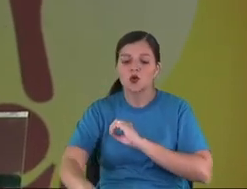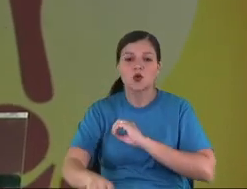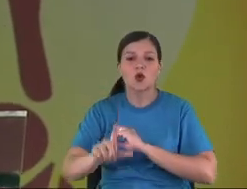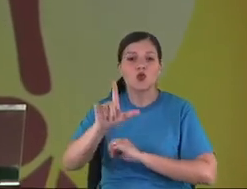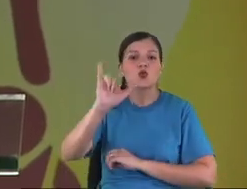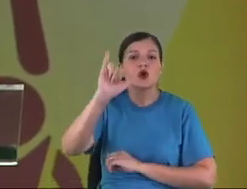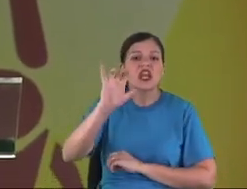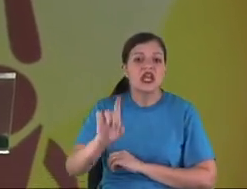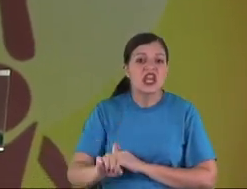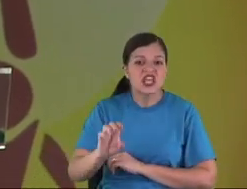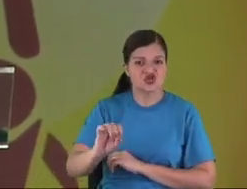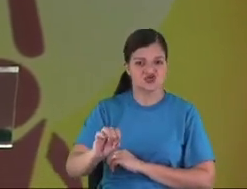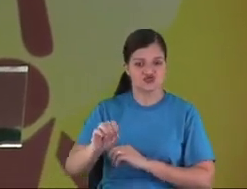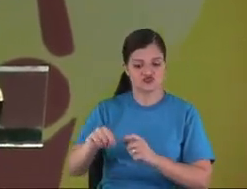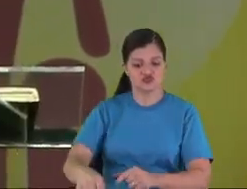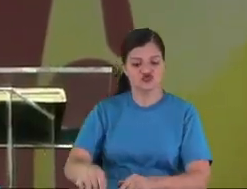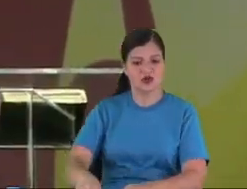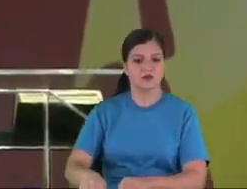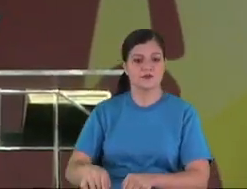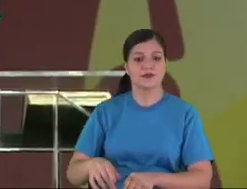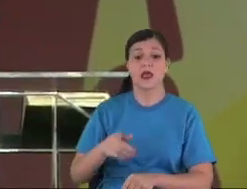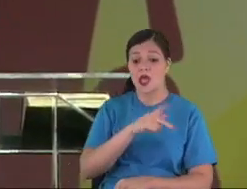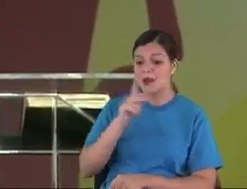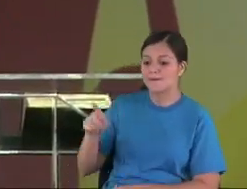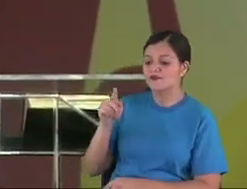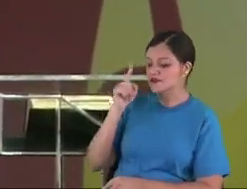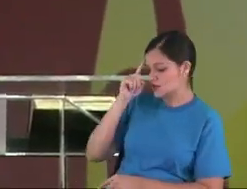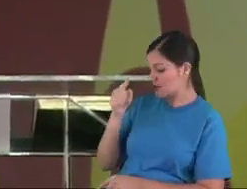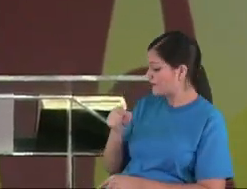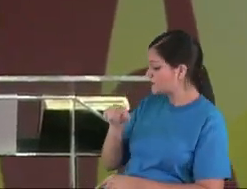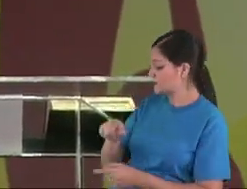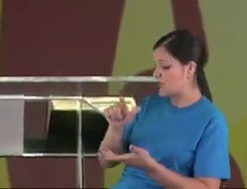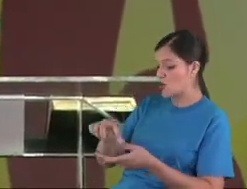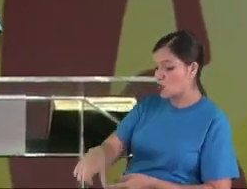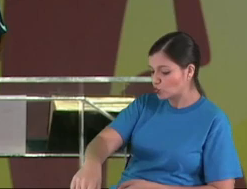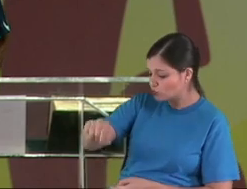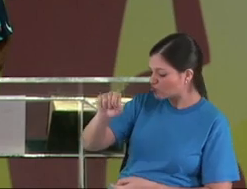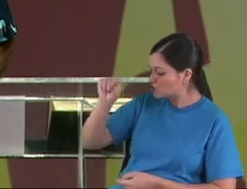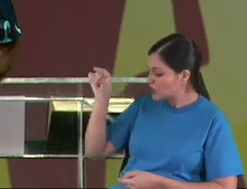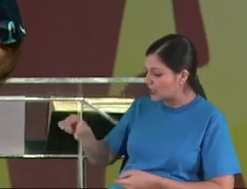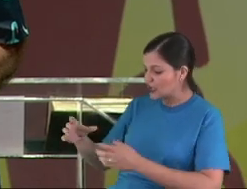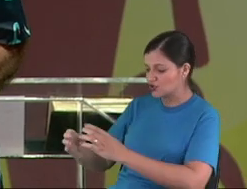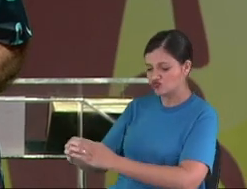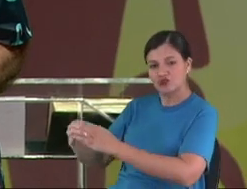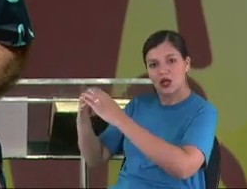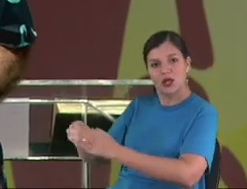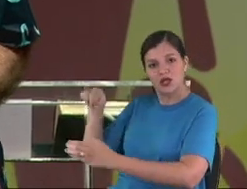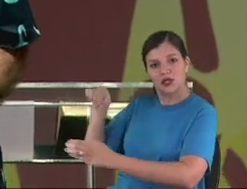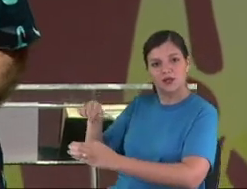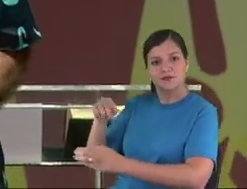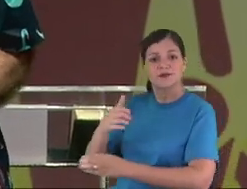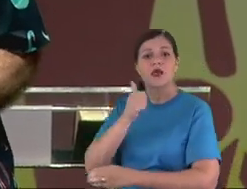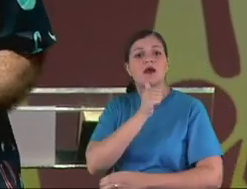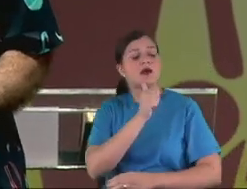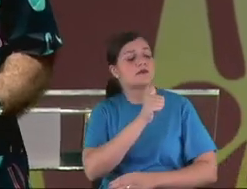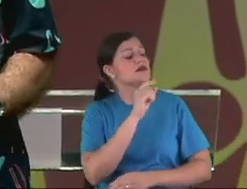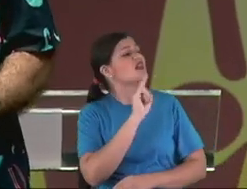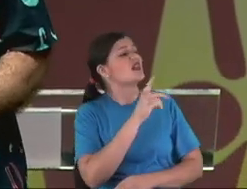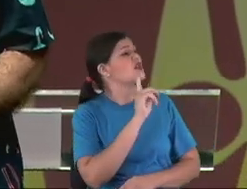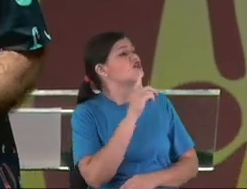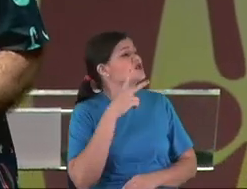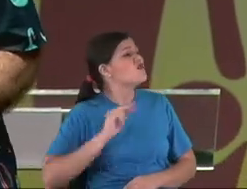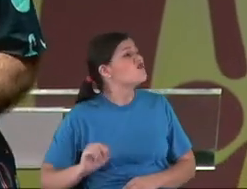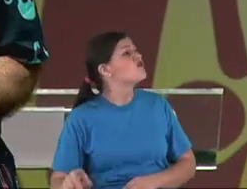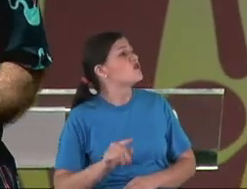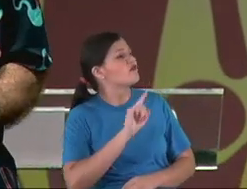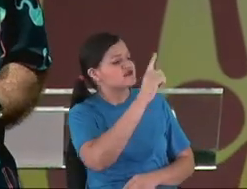Take the trash and put it on the garbage. No, I won't. No one's my parent